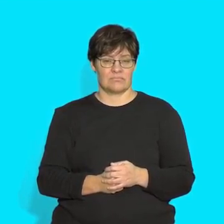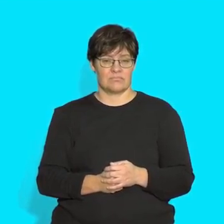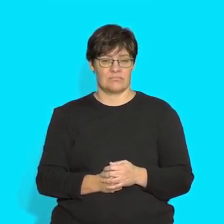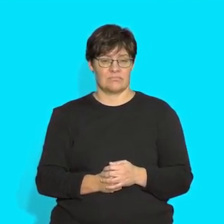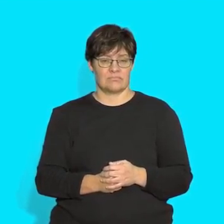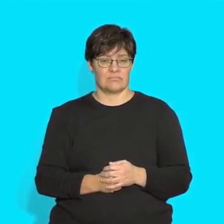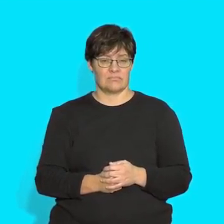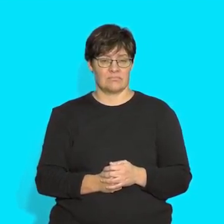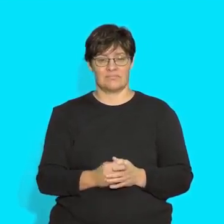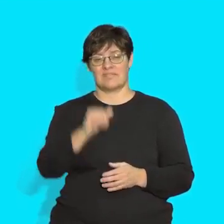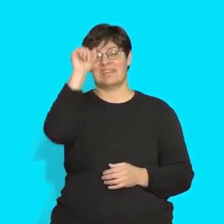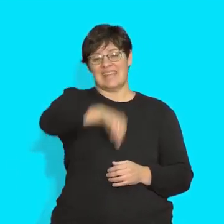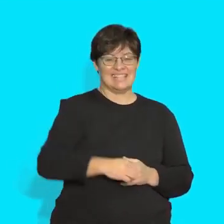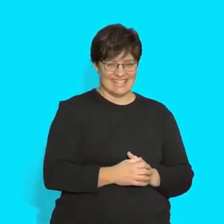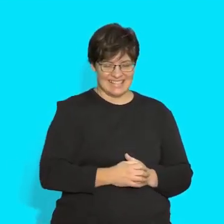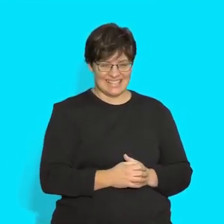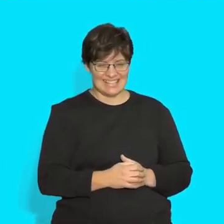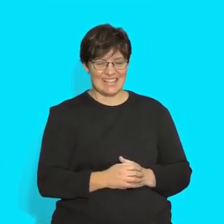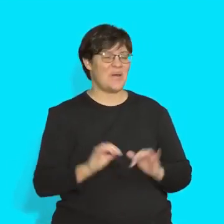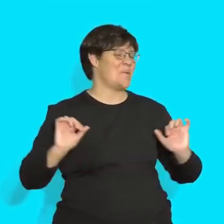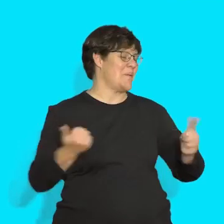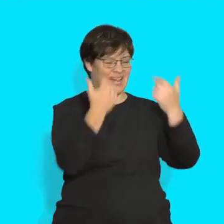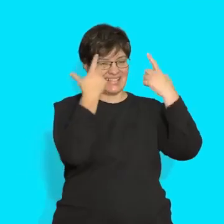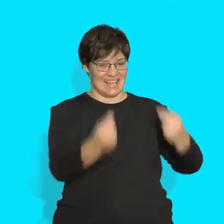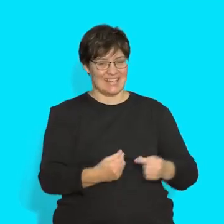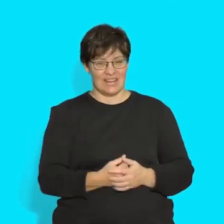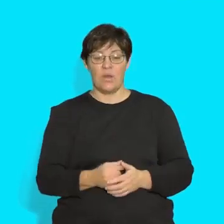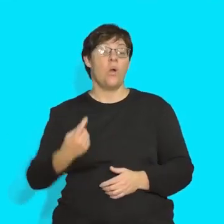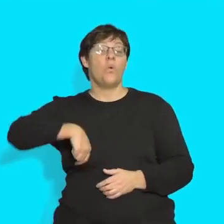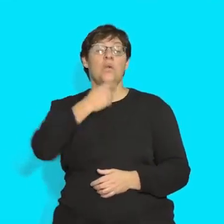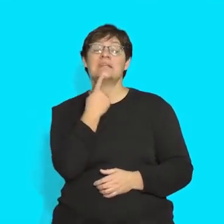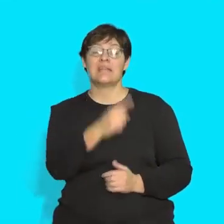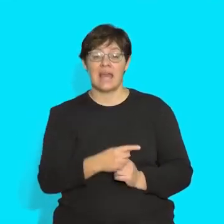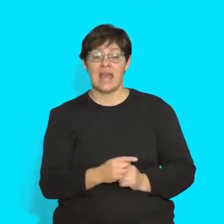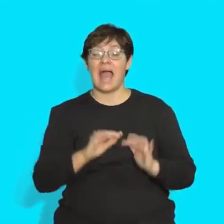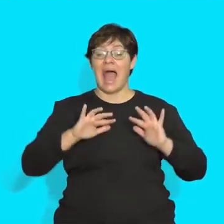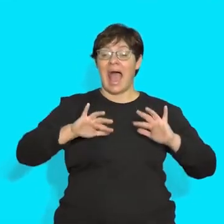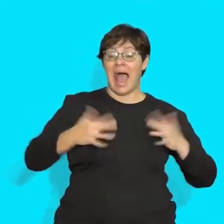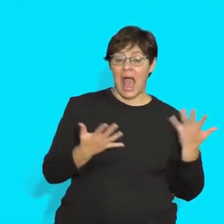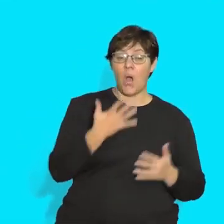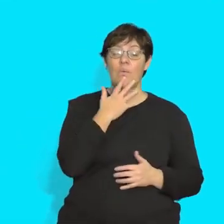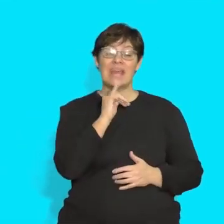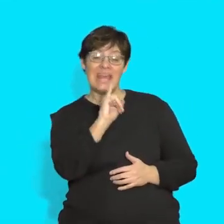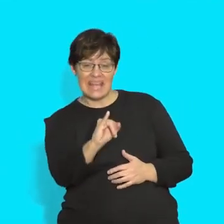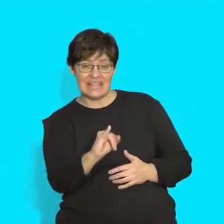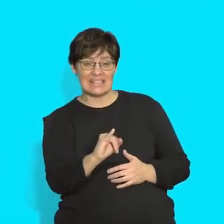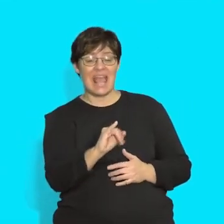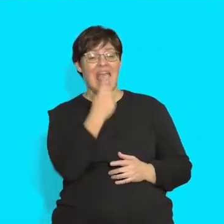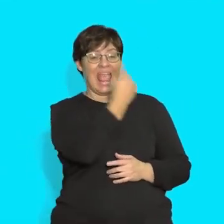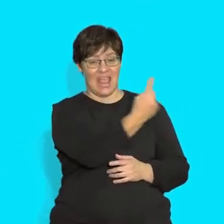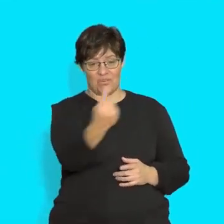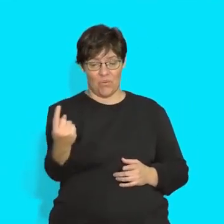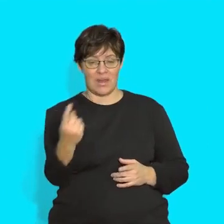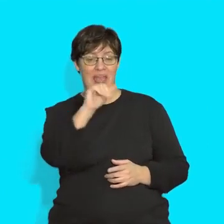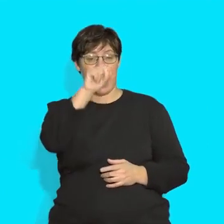Yay! Well done! Yay! We would say, how is everyone at home? What would